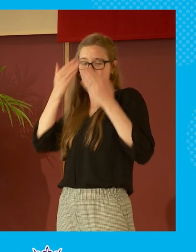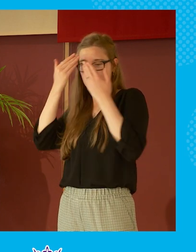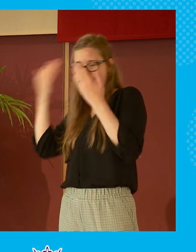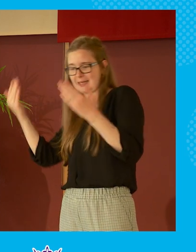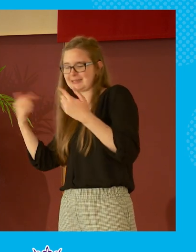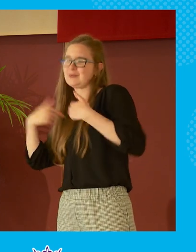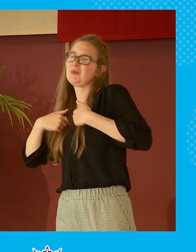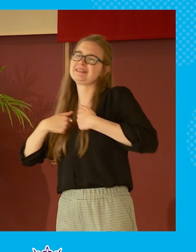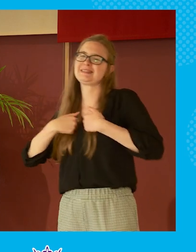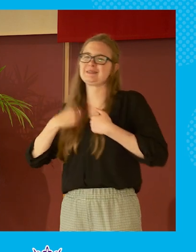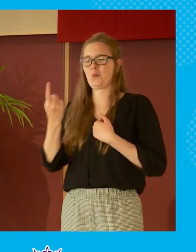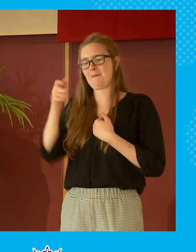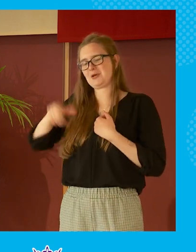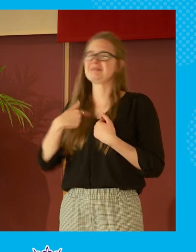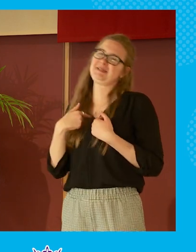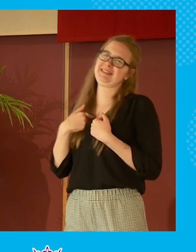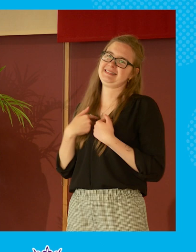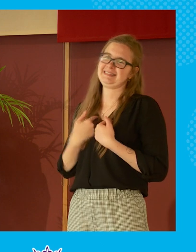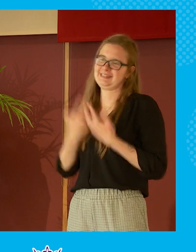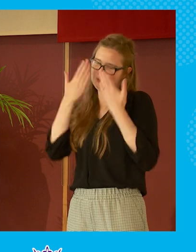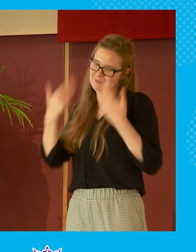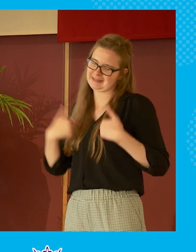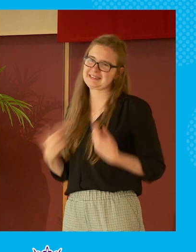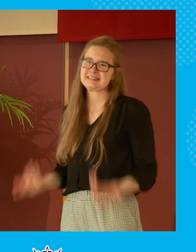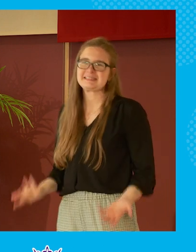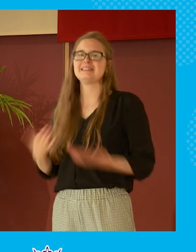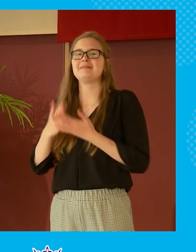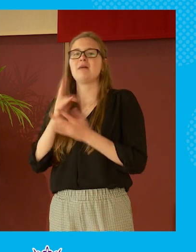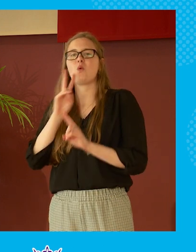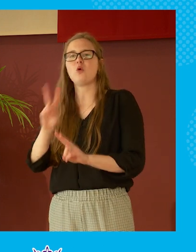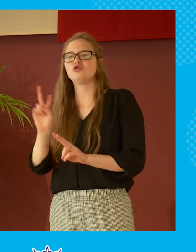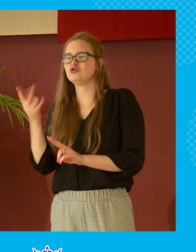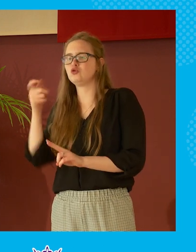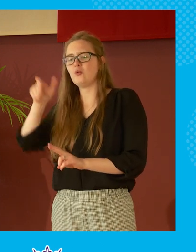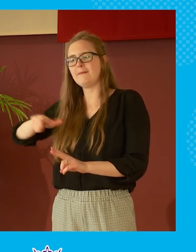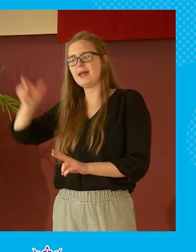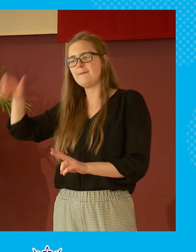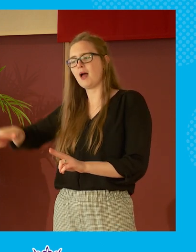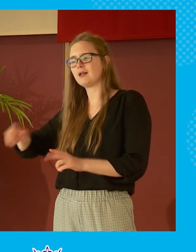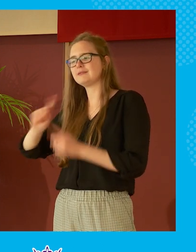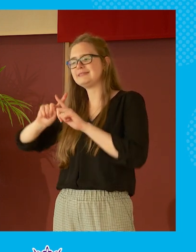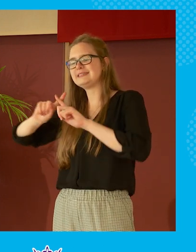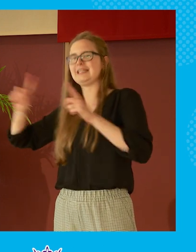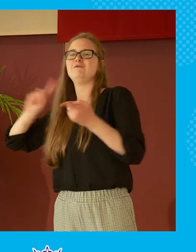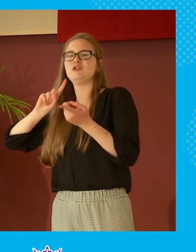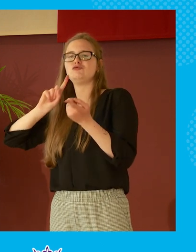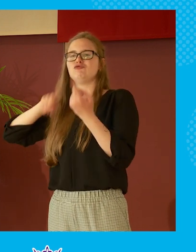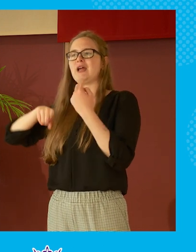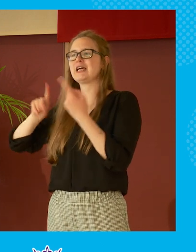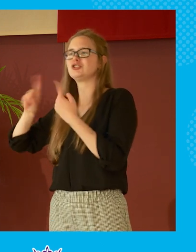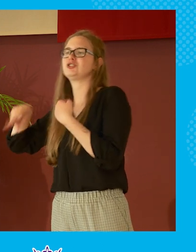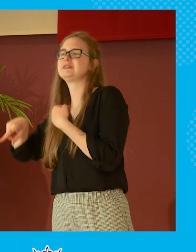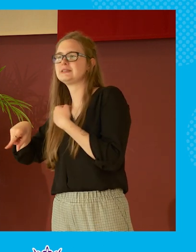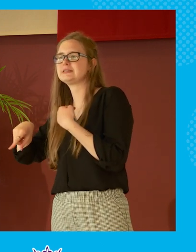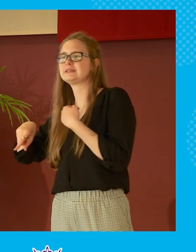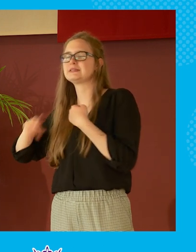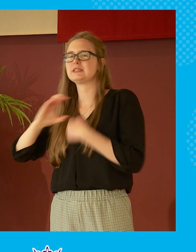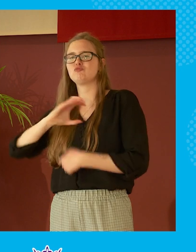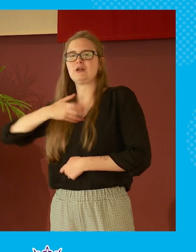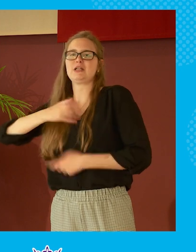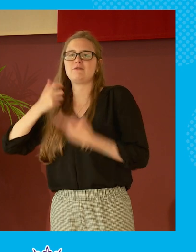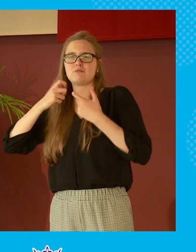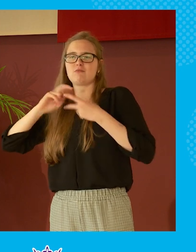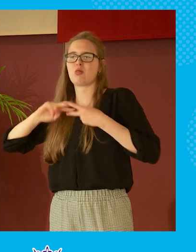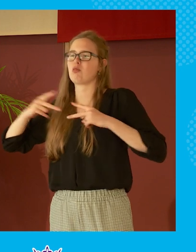them's me um but uh that i watch two people and they're very different reactions as president of the law society since i